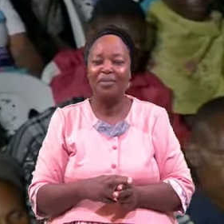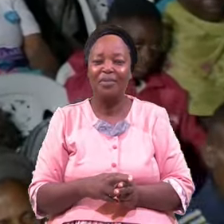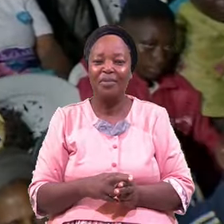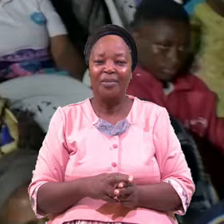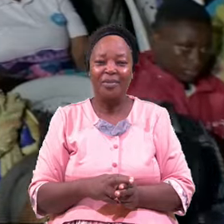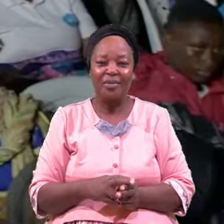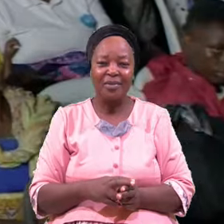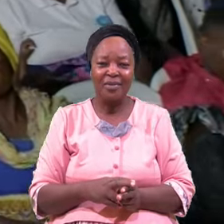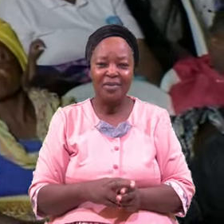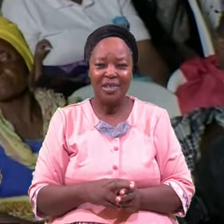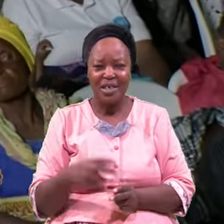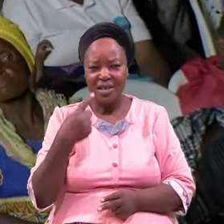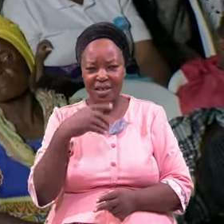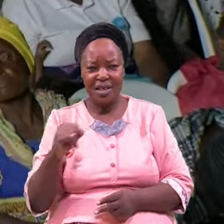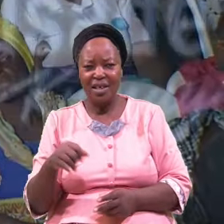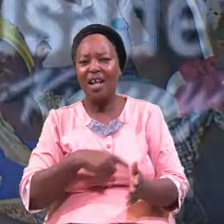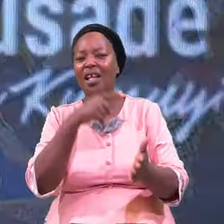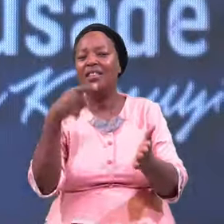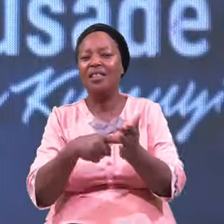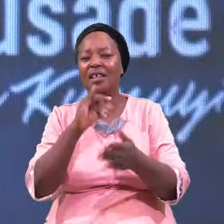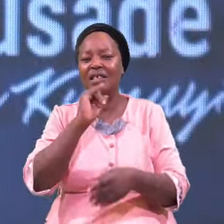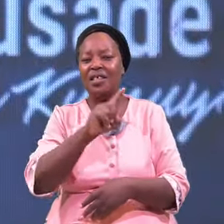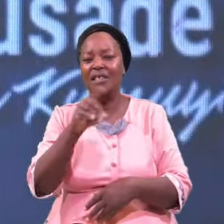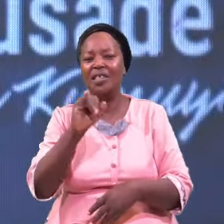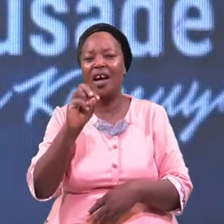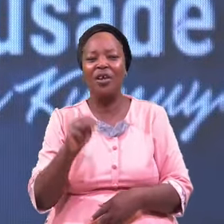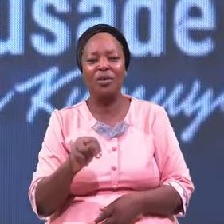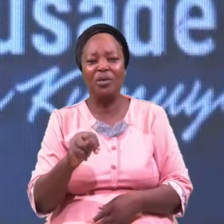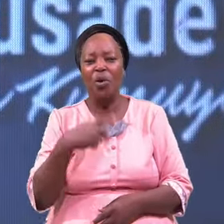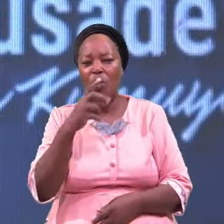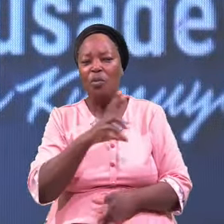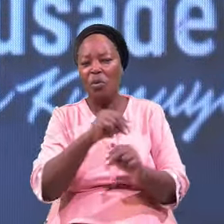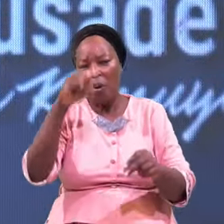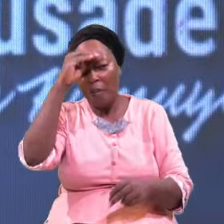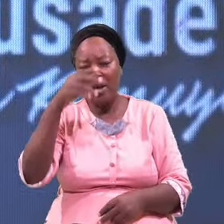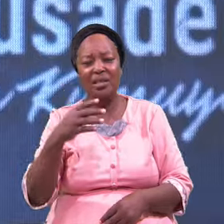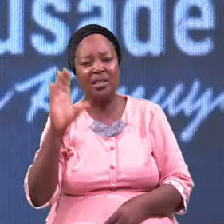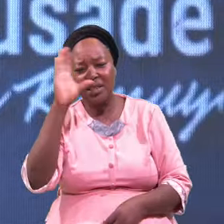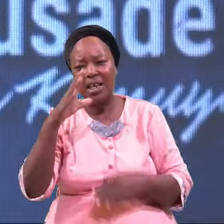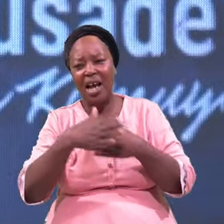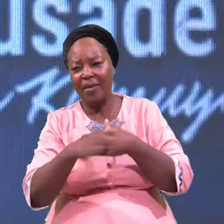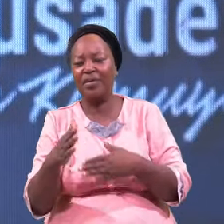Saying This Is Zion Whom No Man Seek After